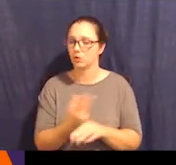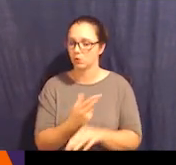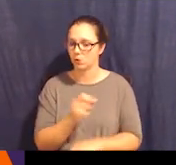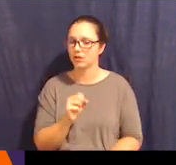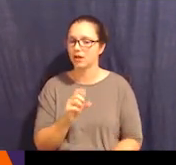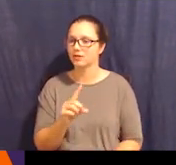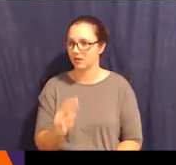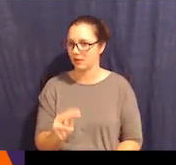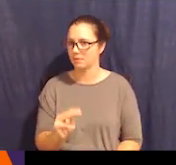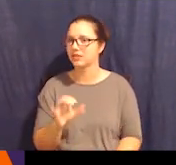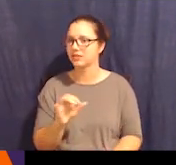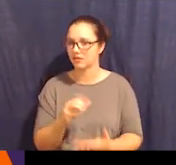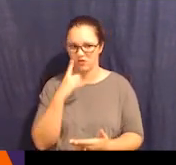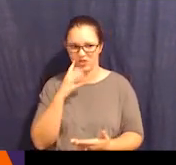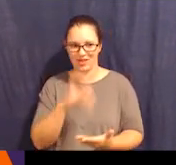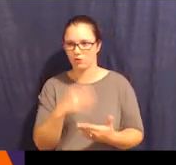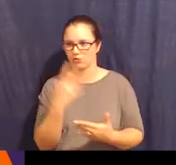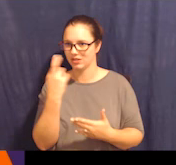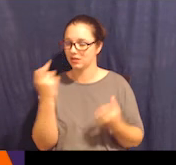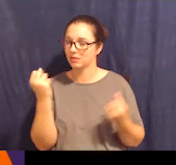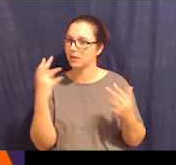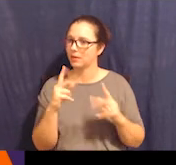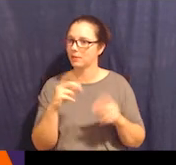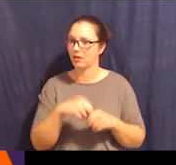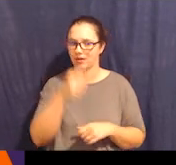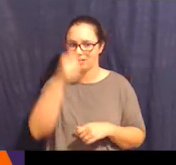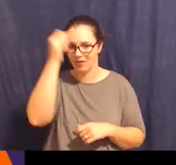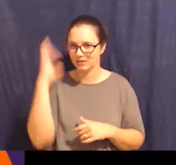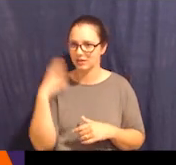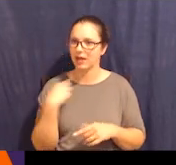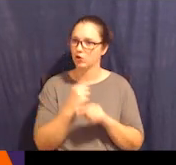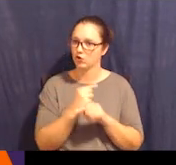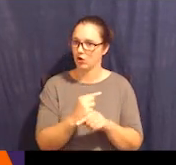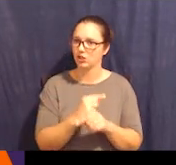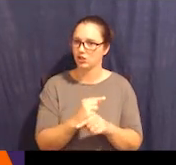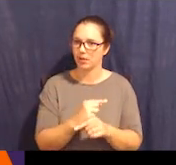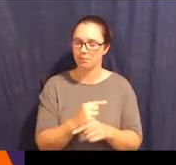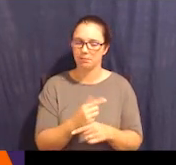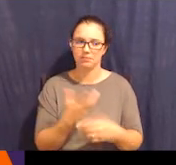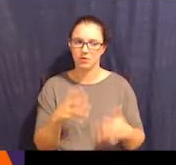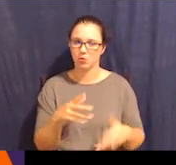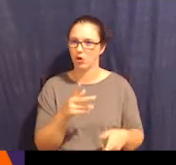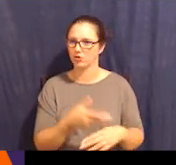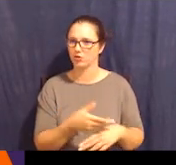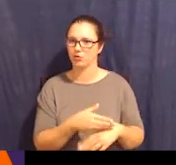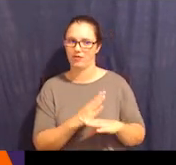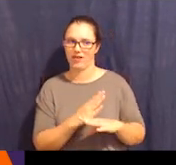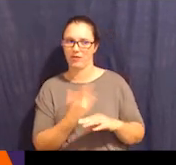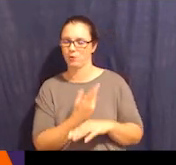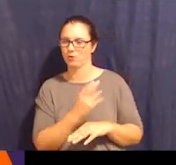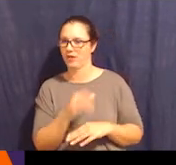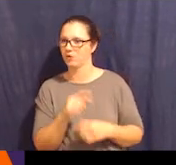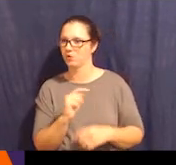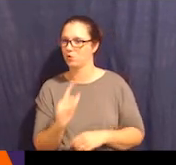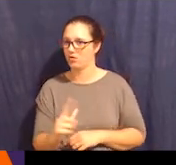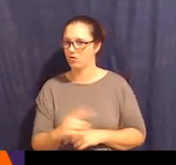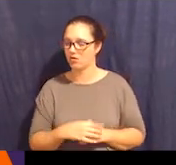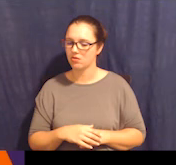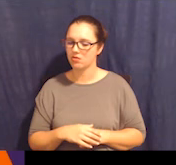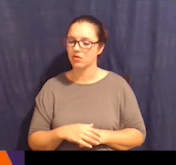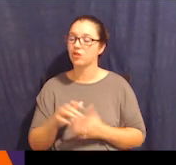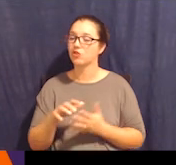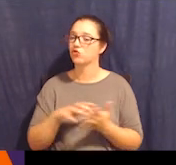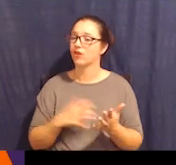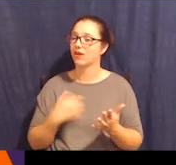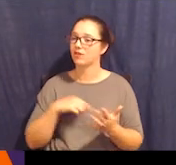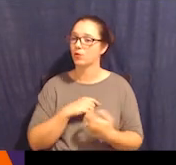guardianship and didn't want to keep them from this tool. The draft that we're making, the bill in Florida that we're proposing allows for